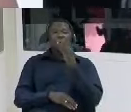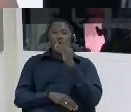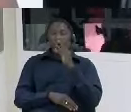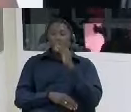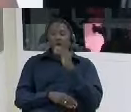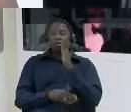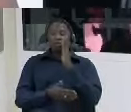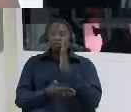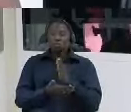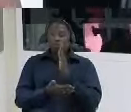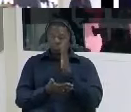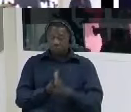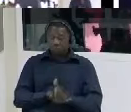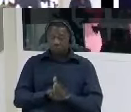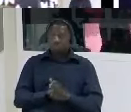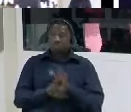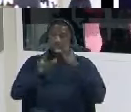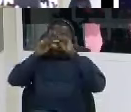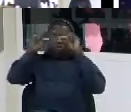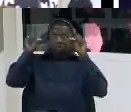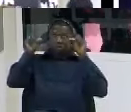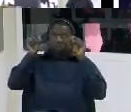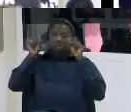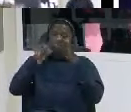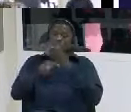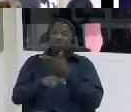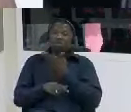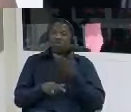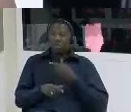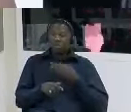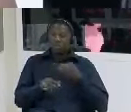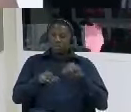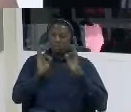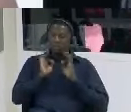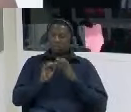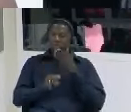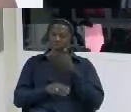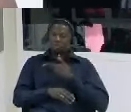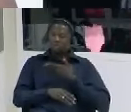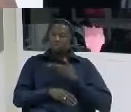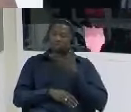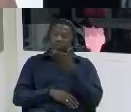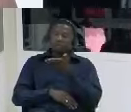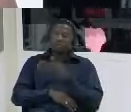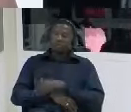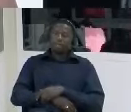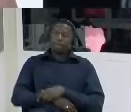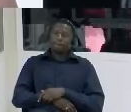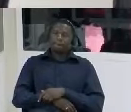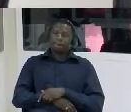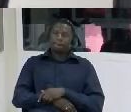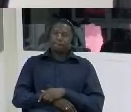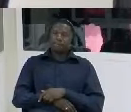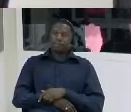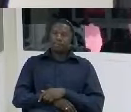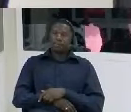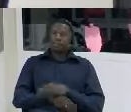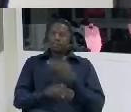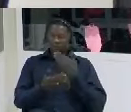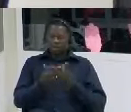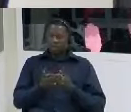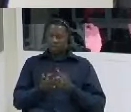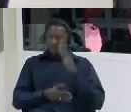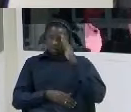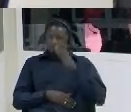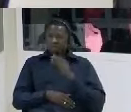now that's why they take me thank you um i just want to take you a little bit back when uh